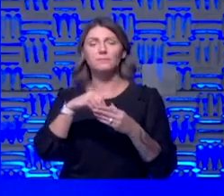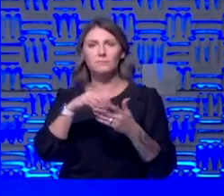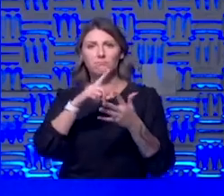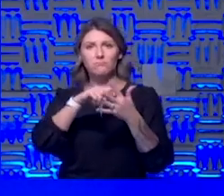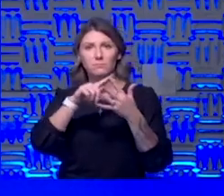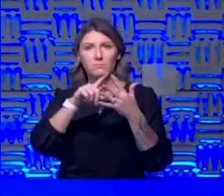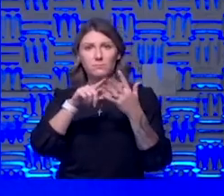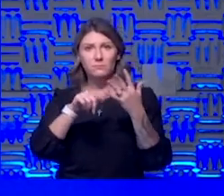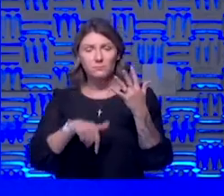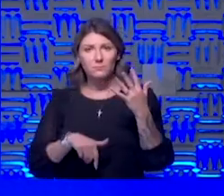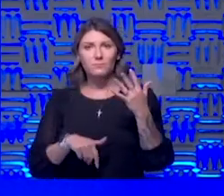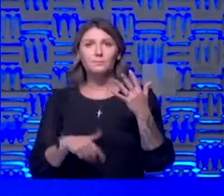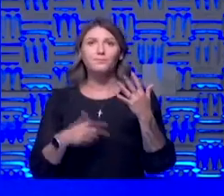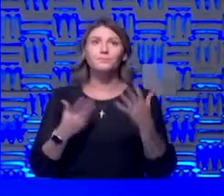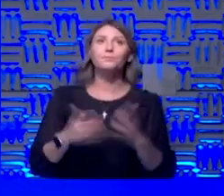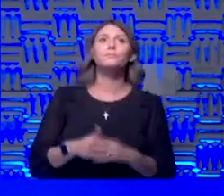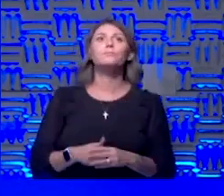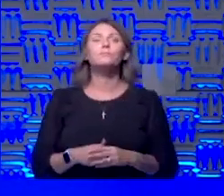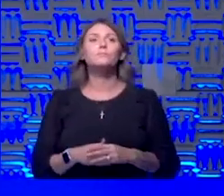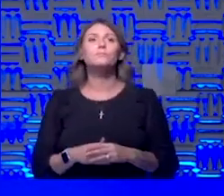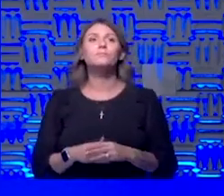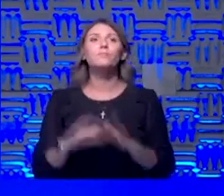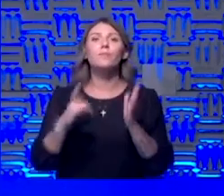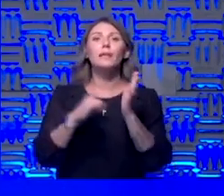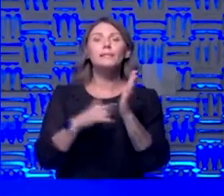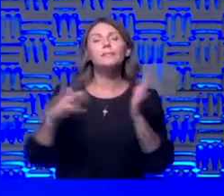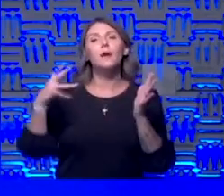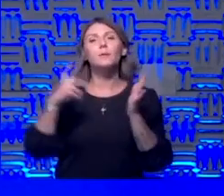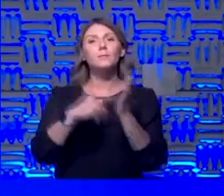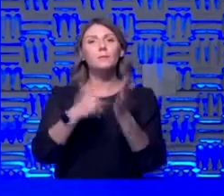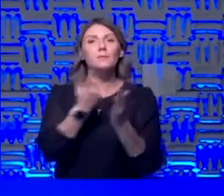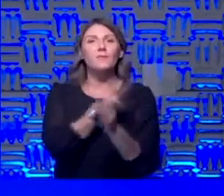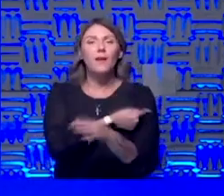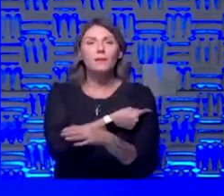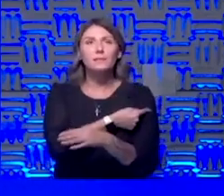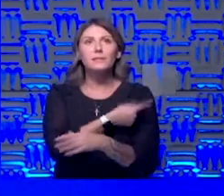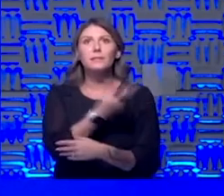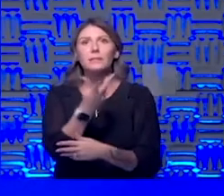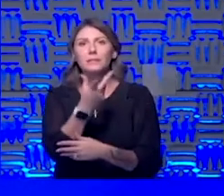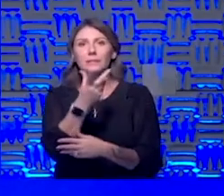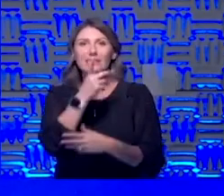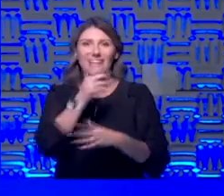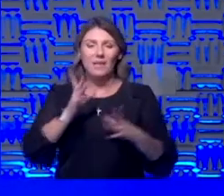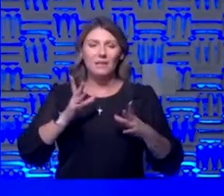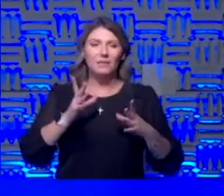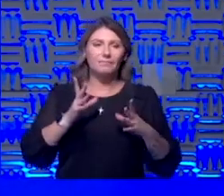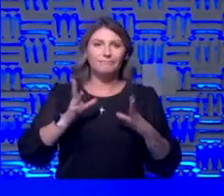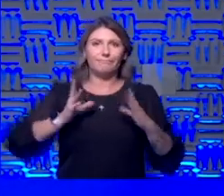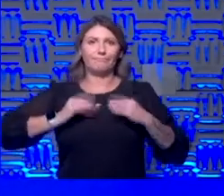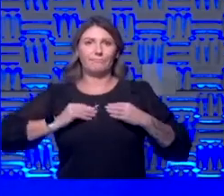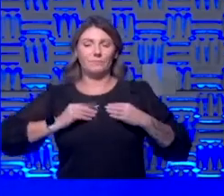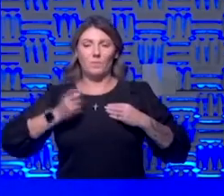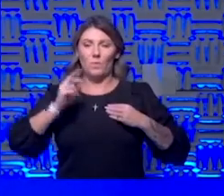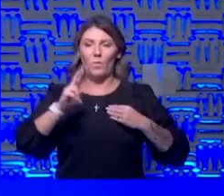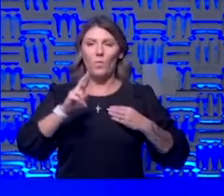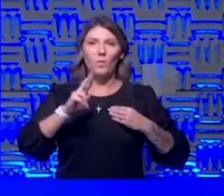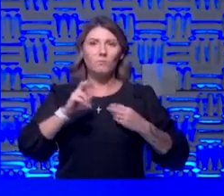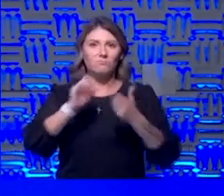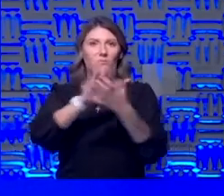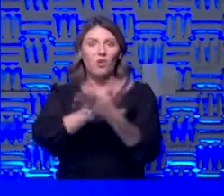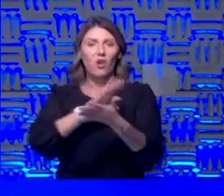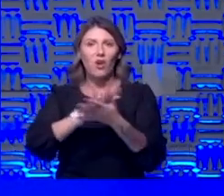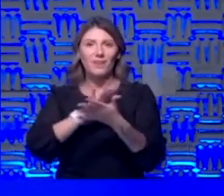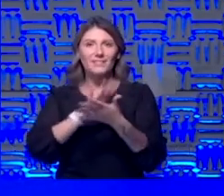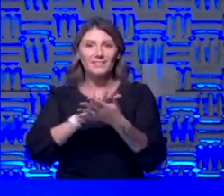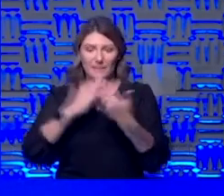of um sometimes vaccines not taking or not causing an immune reaction as well